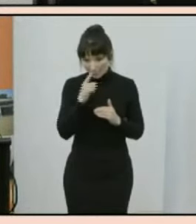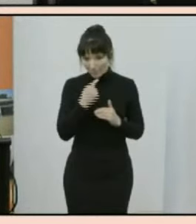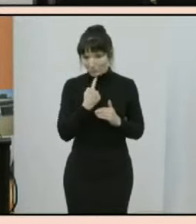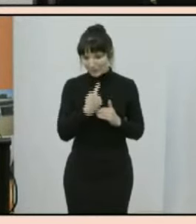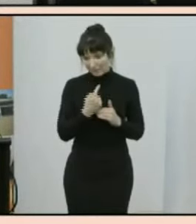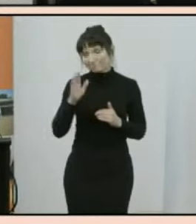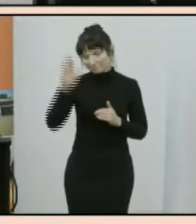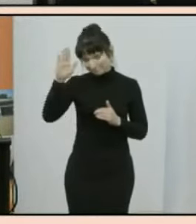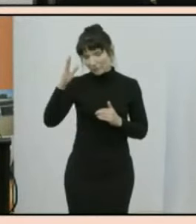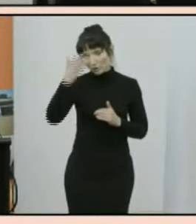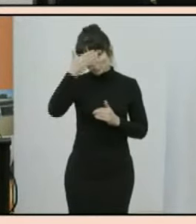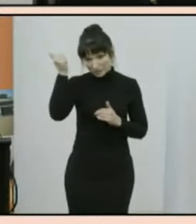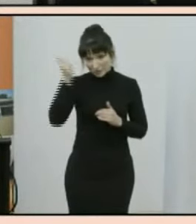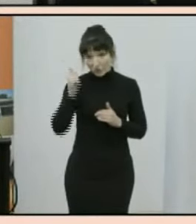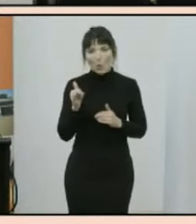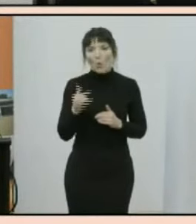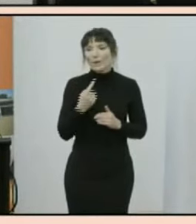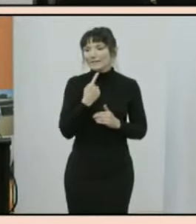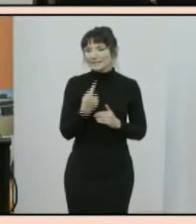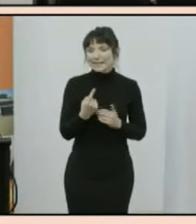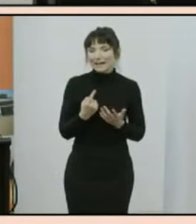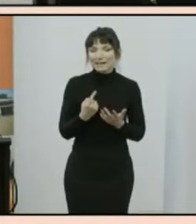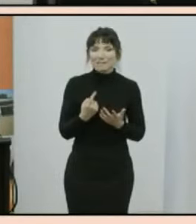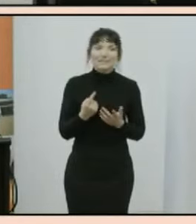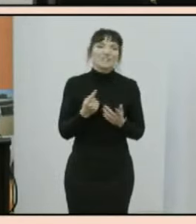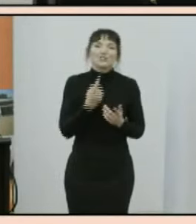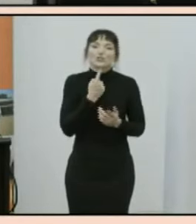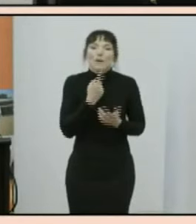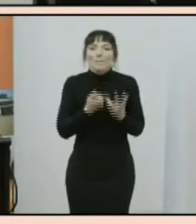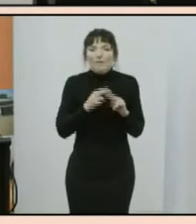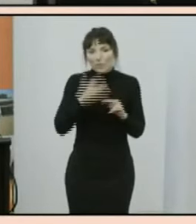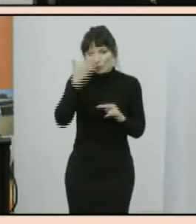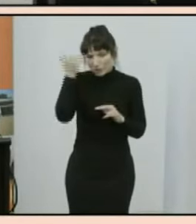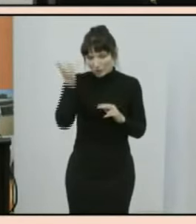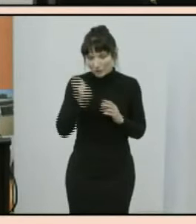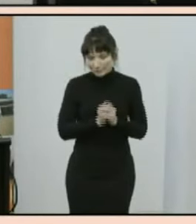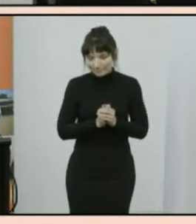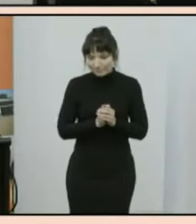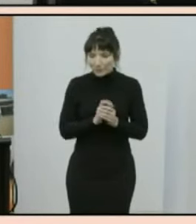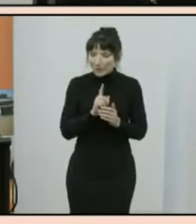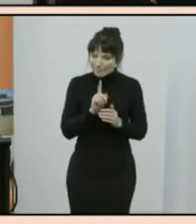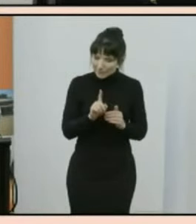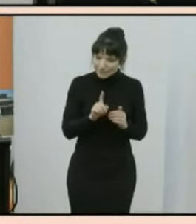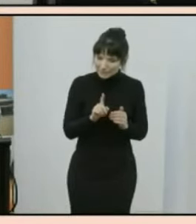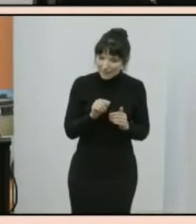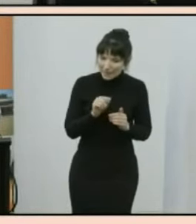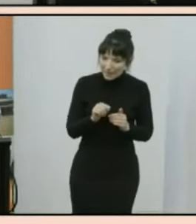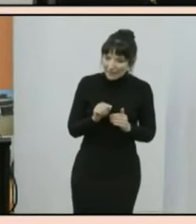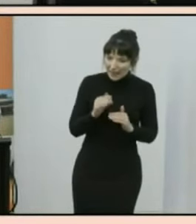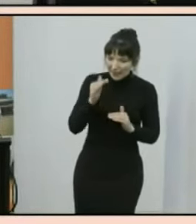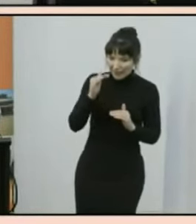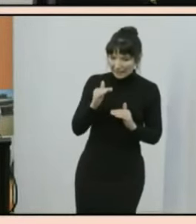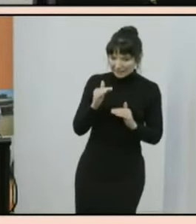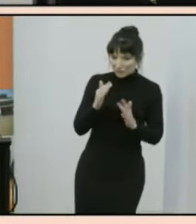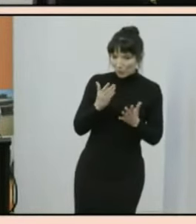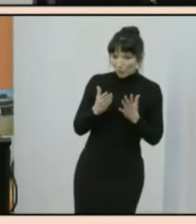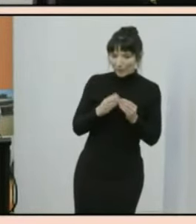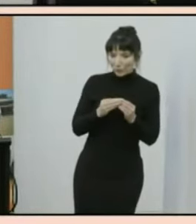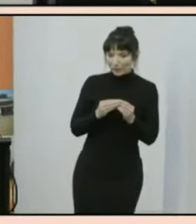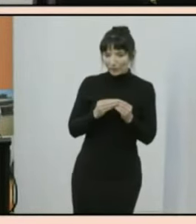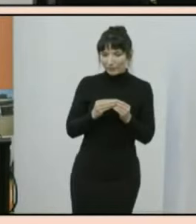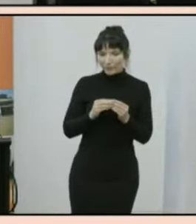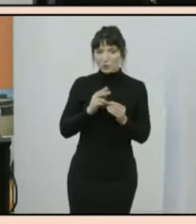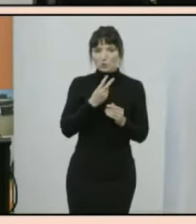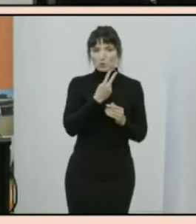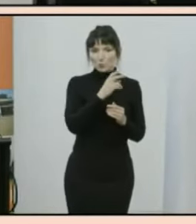nominating as christians or providing a christian denomination is their answer however this has decreased by eight percentage points since